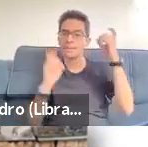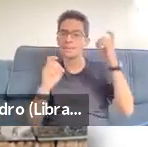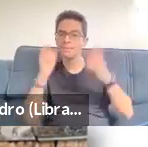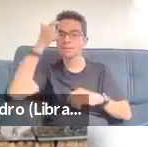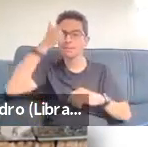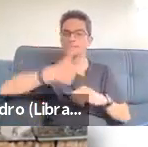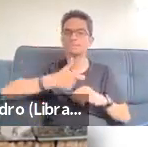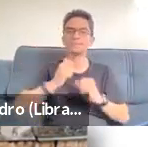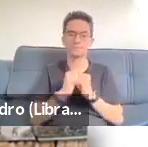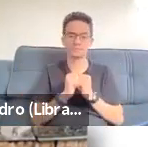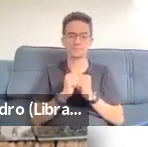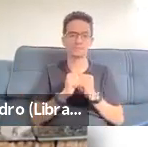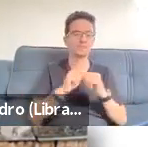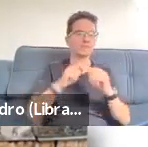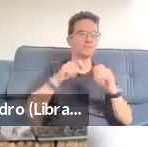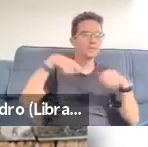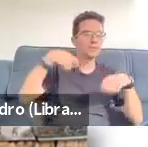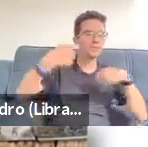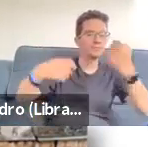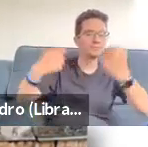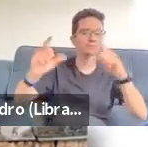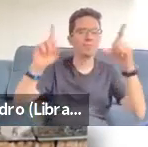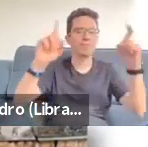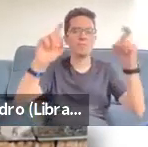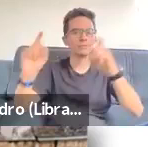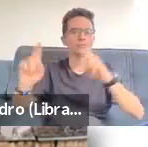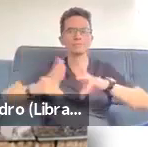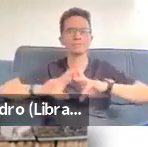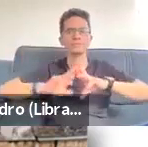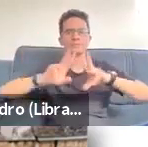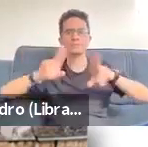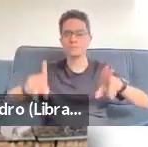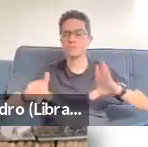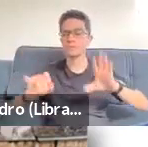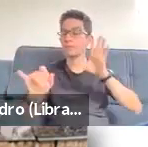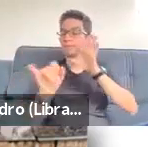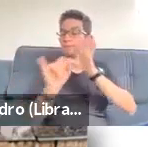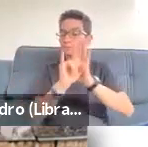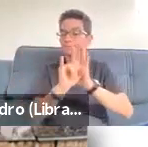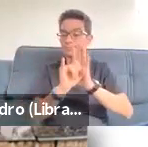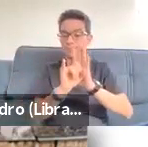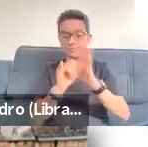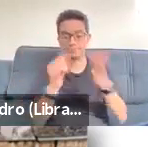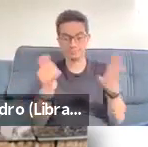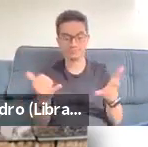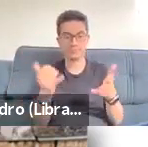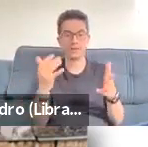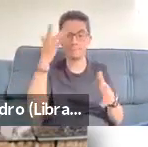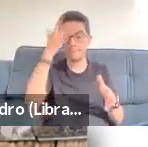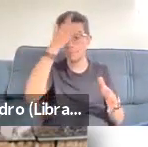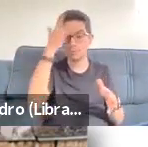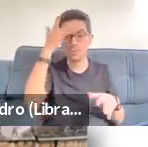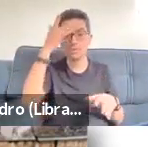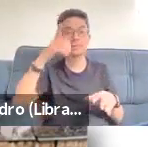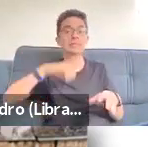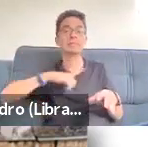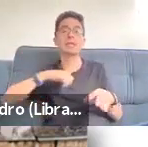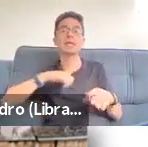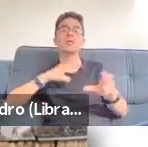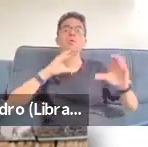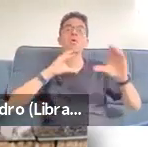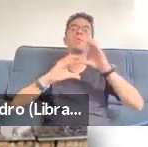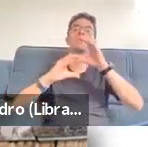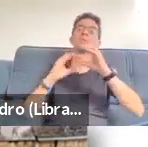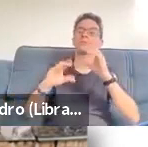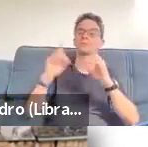that people with communication disorders often then rely quite heavily on such technologies or systems to augment spoken language. So